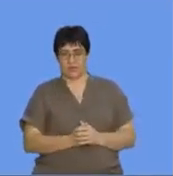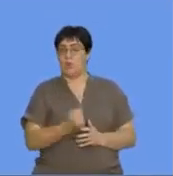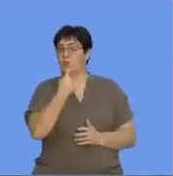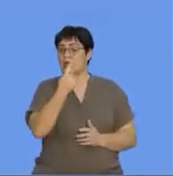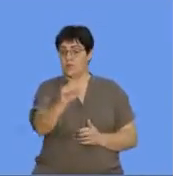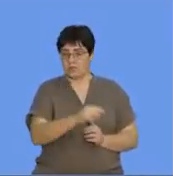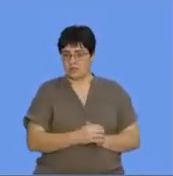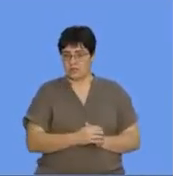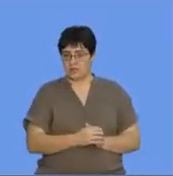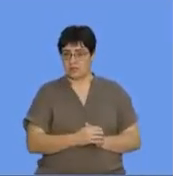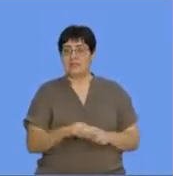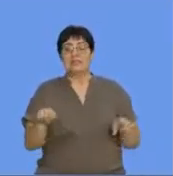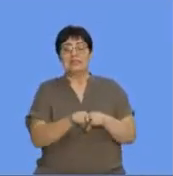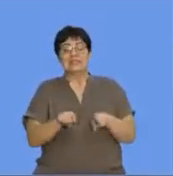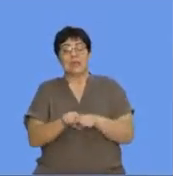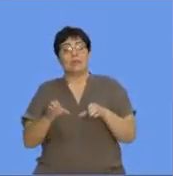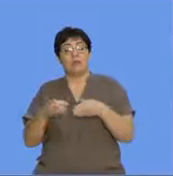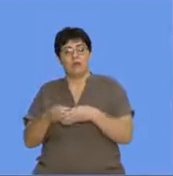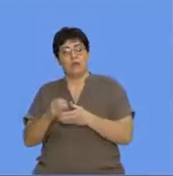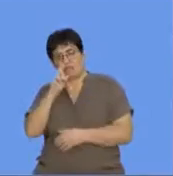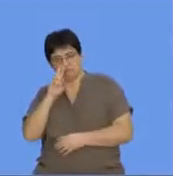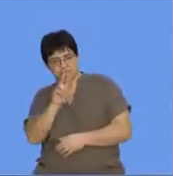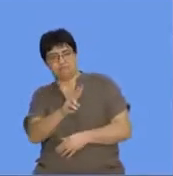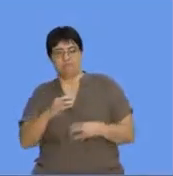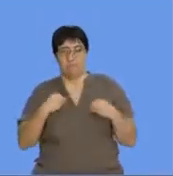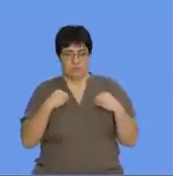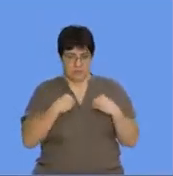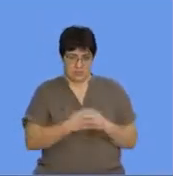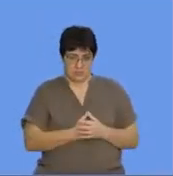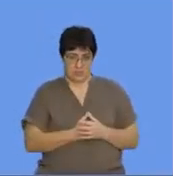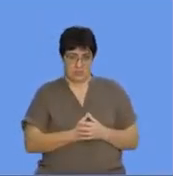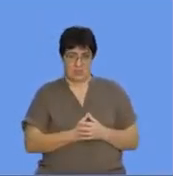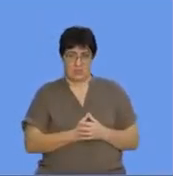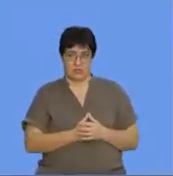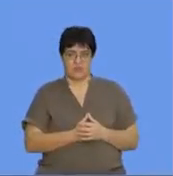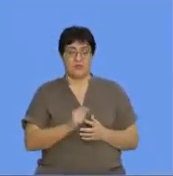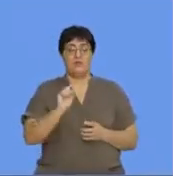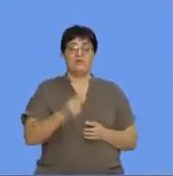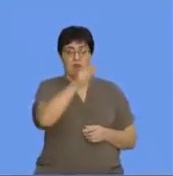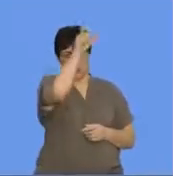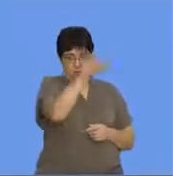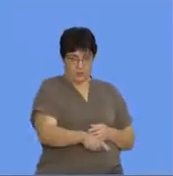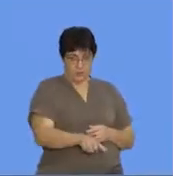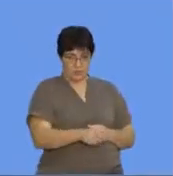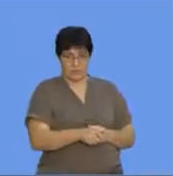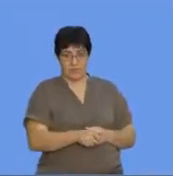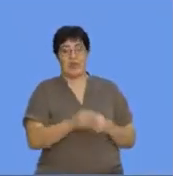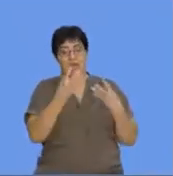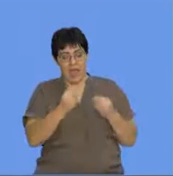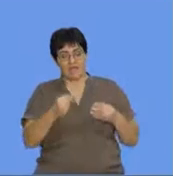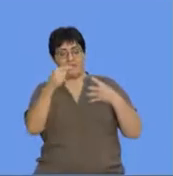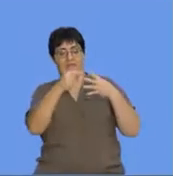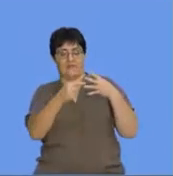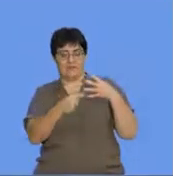elements in the same group have similar properties. So group one elements, that's the first column, have got these elements, your